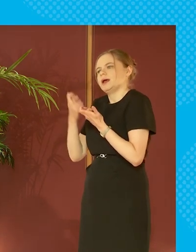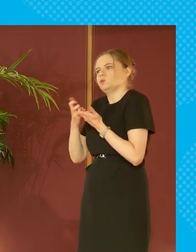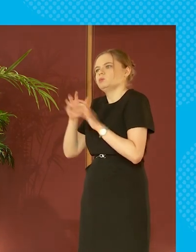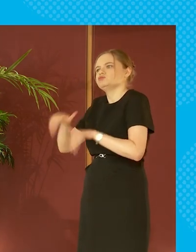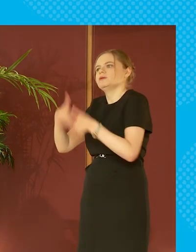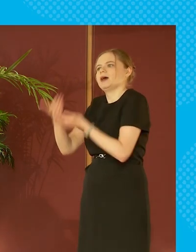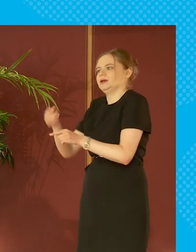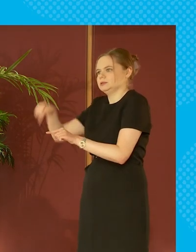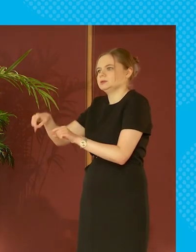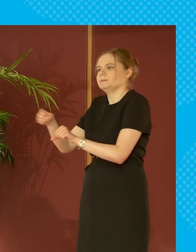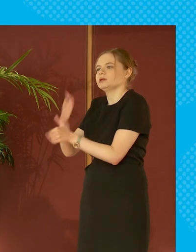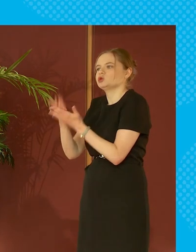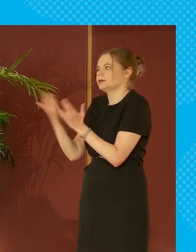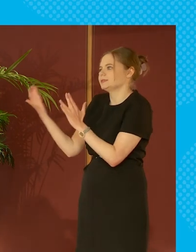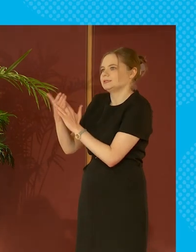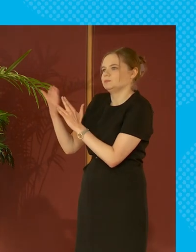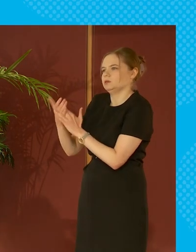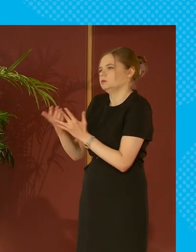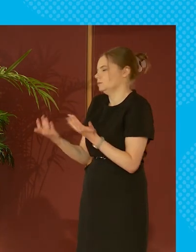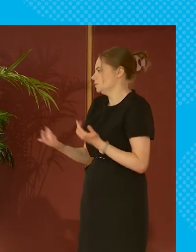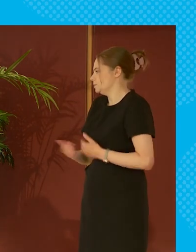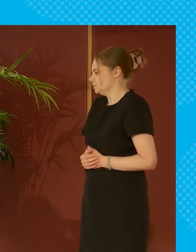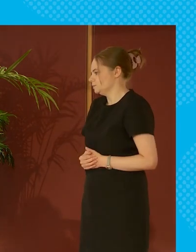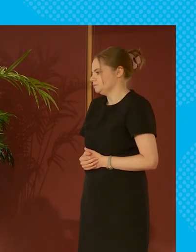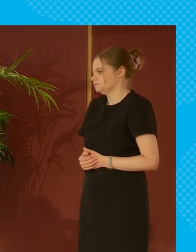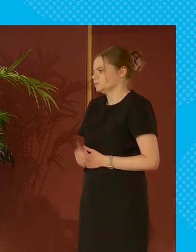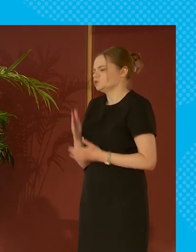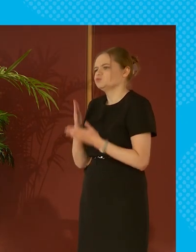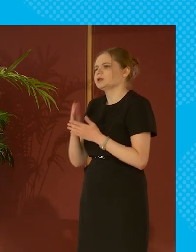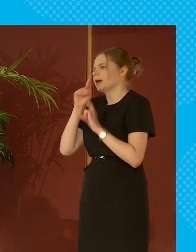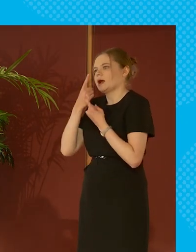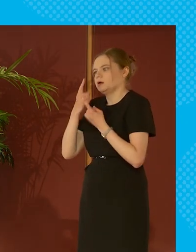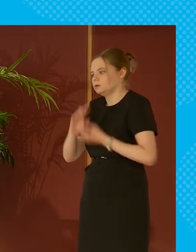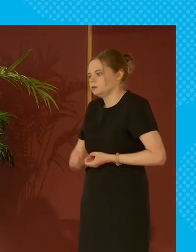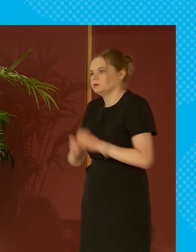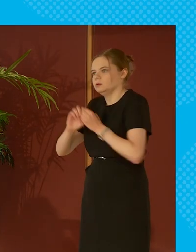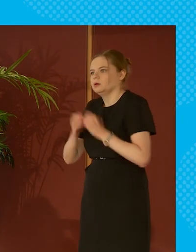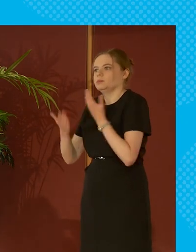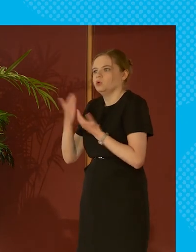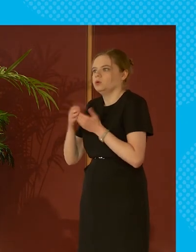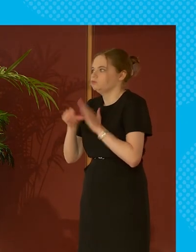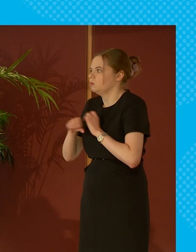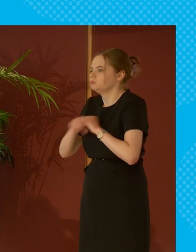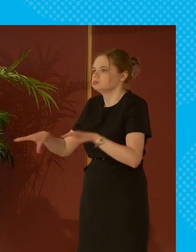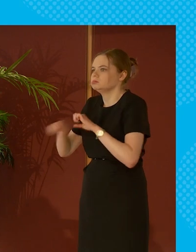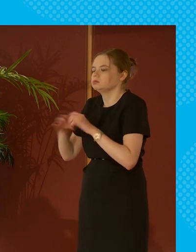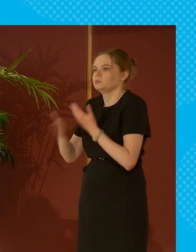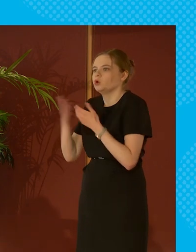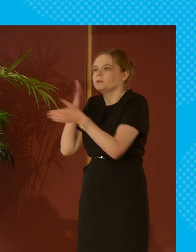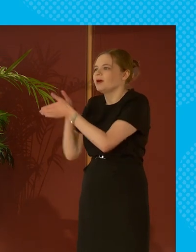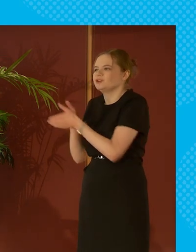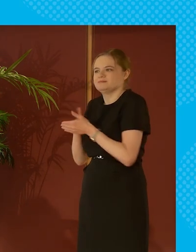provide it is accessible and doesn't create more problems more